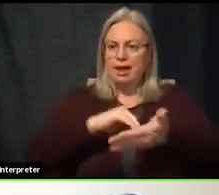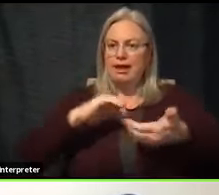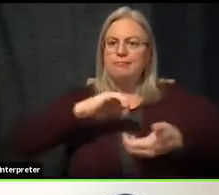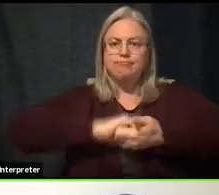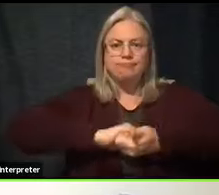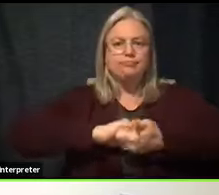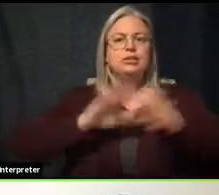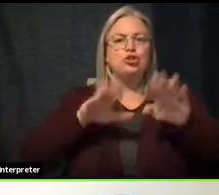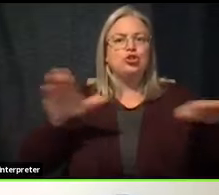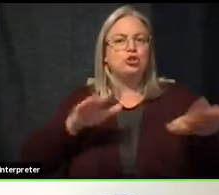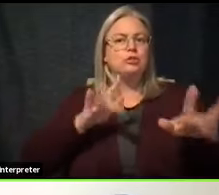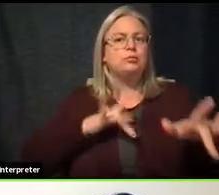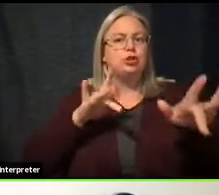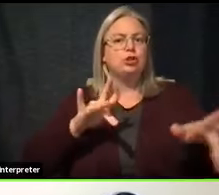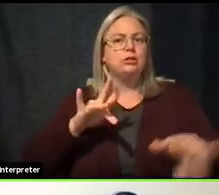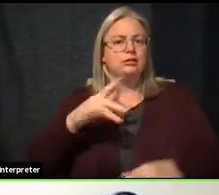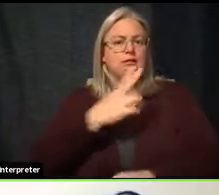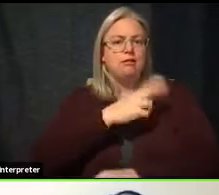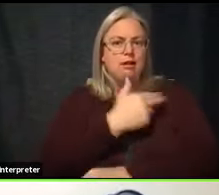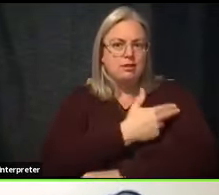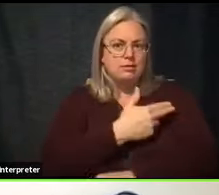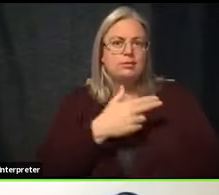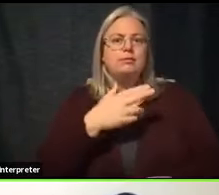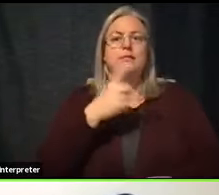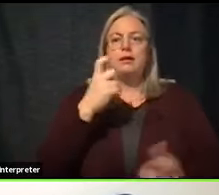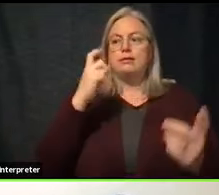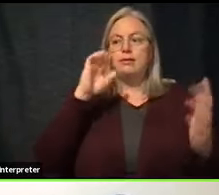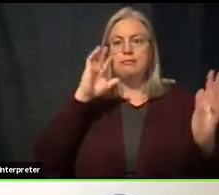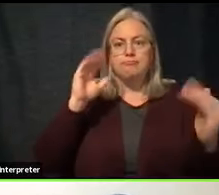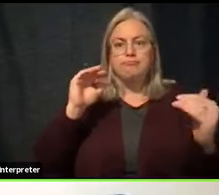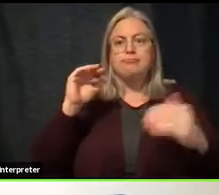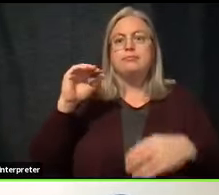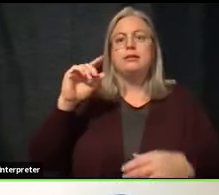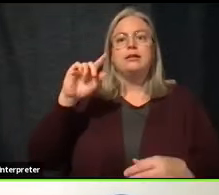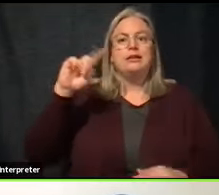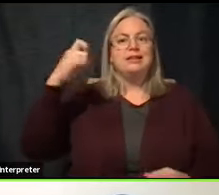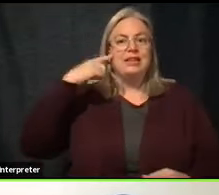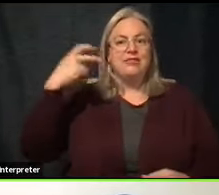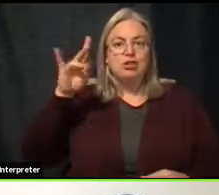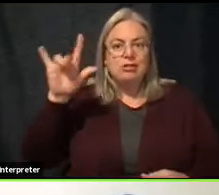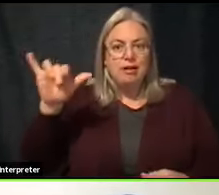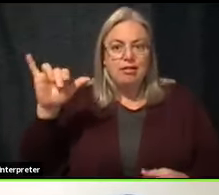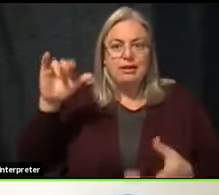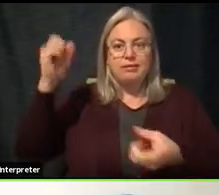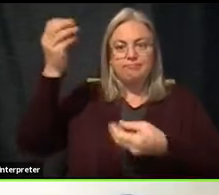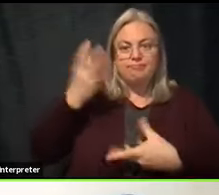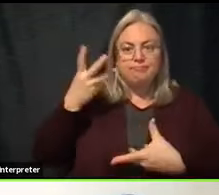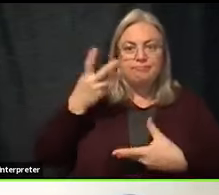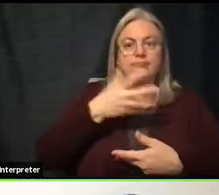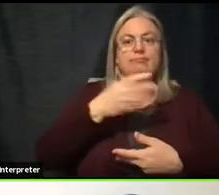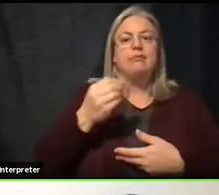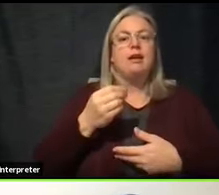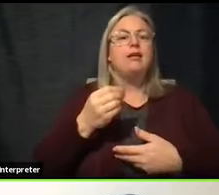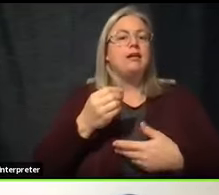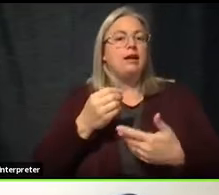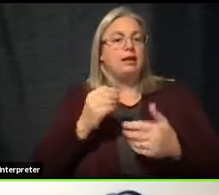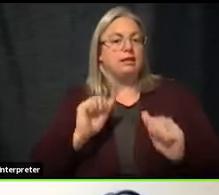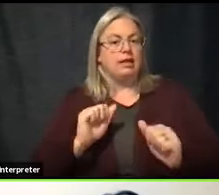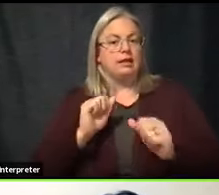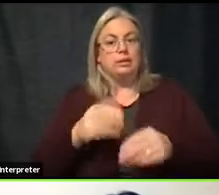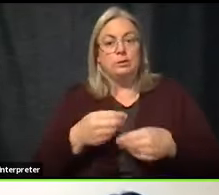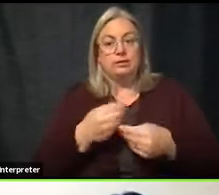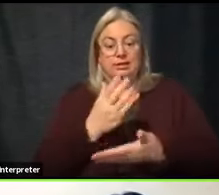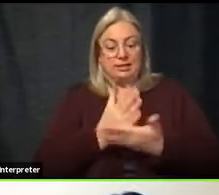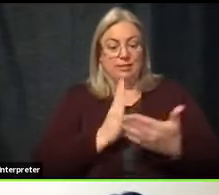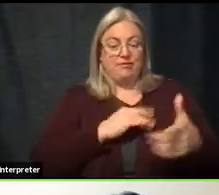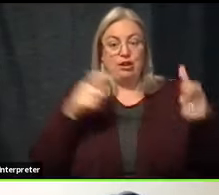Mercy because of the expertise that Governor Kelly has sent forth to us, as well as the ability for us to give some of